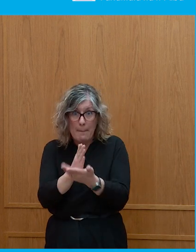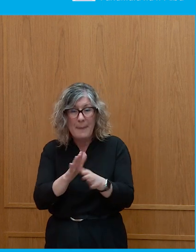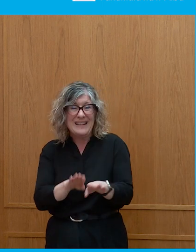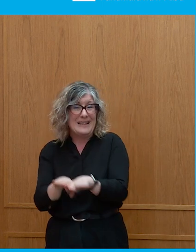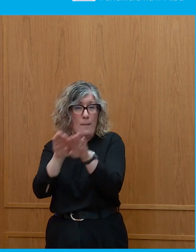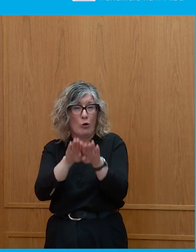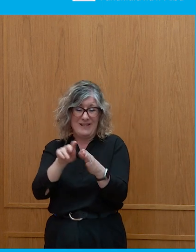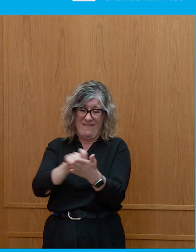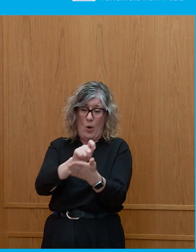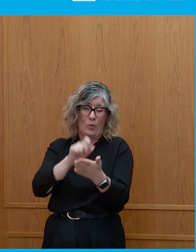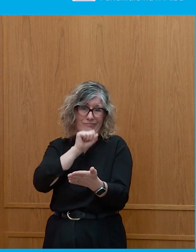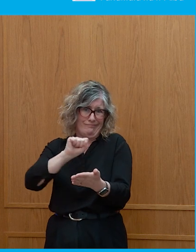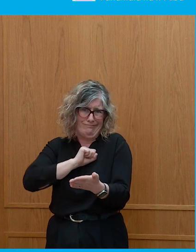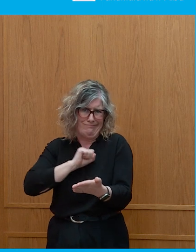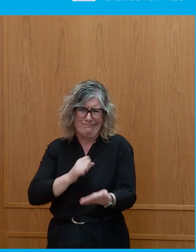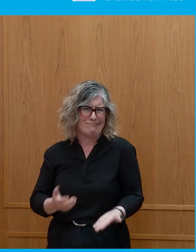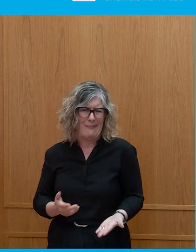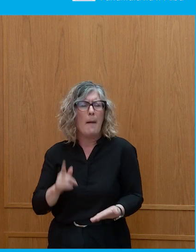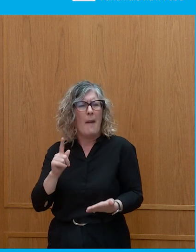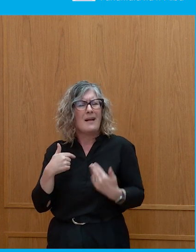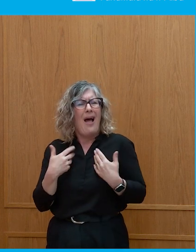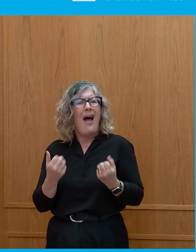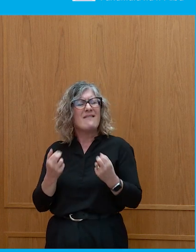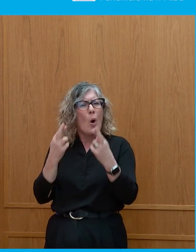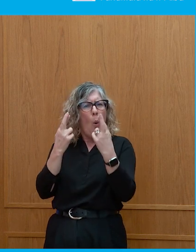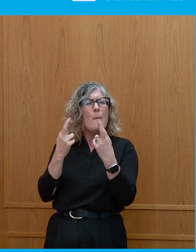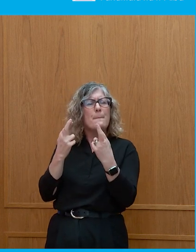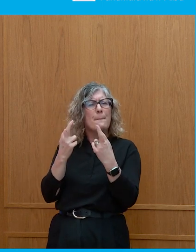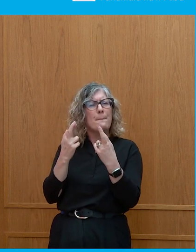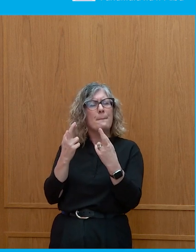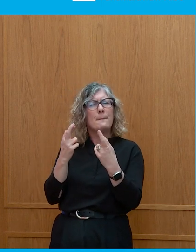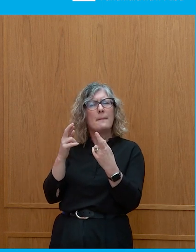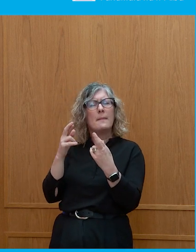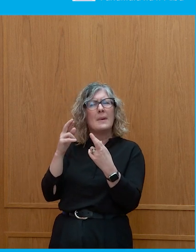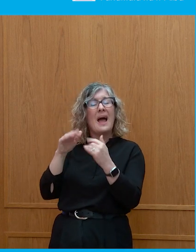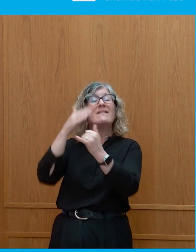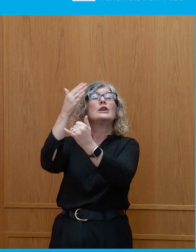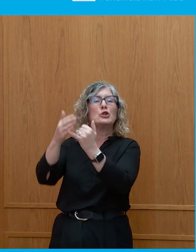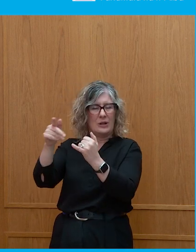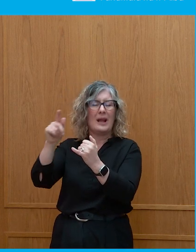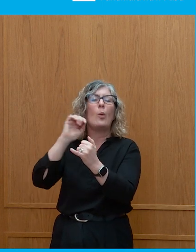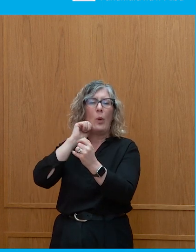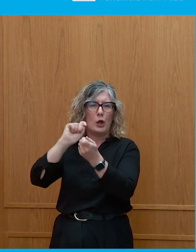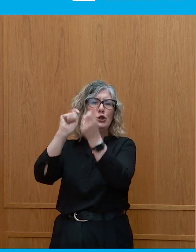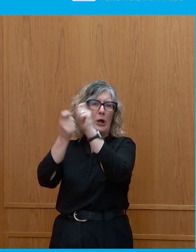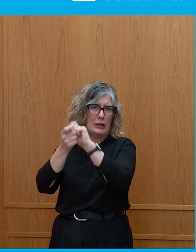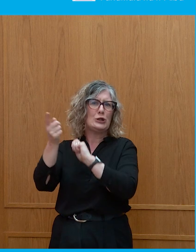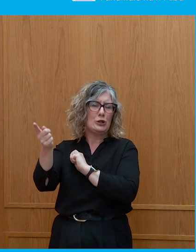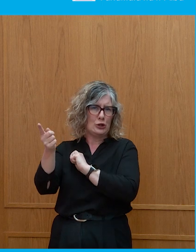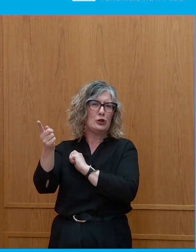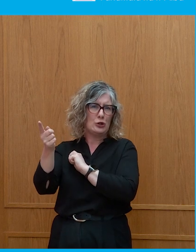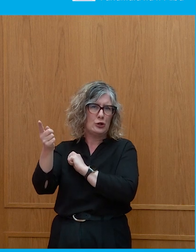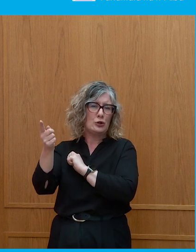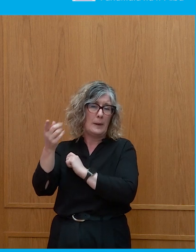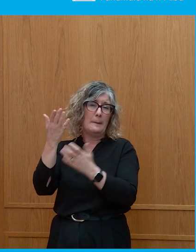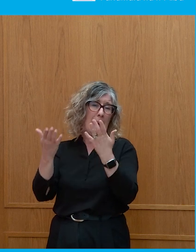I don't give up hope that that situation would eventually change. pressure from, you know, sort